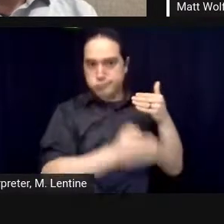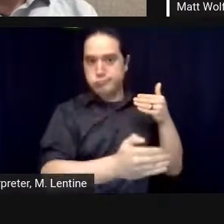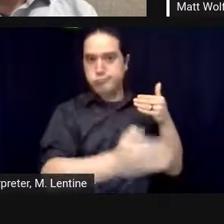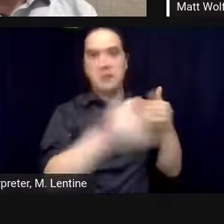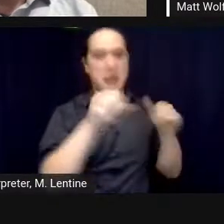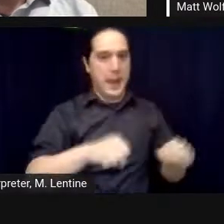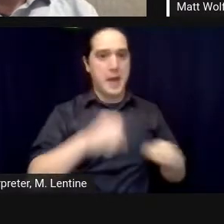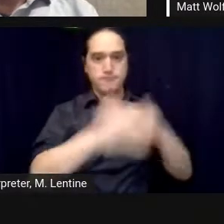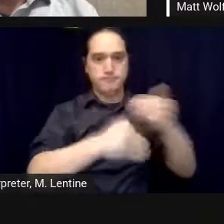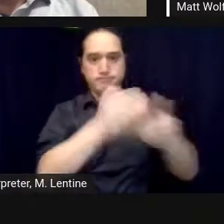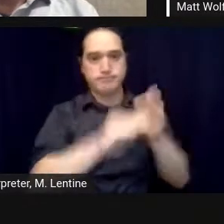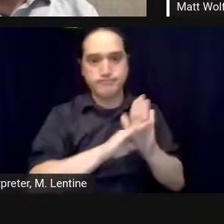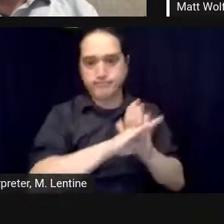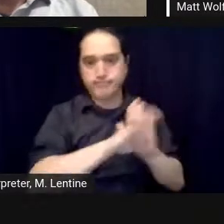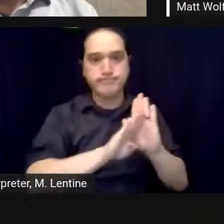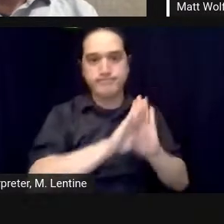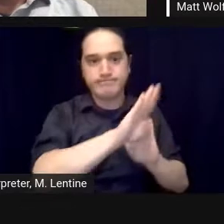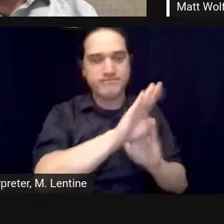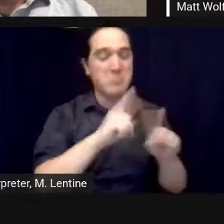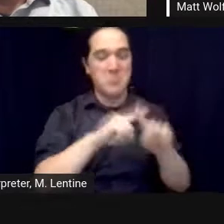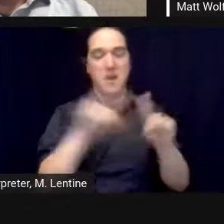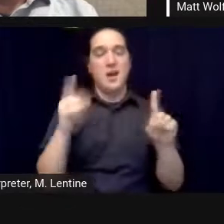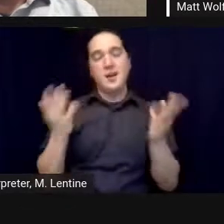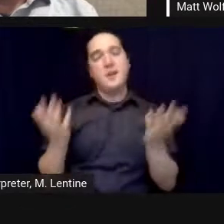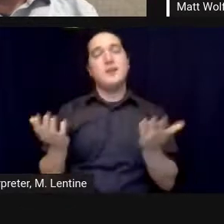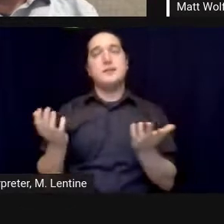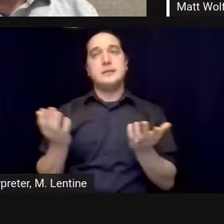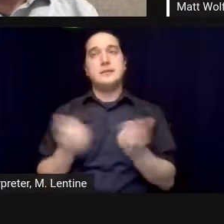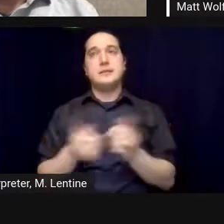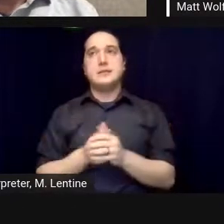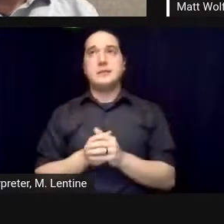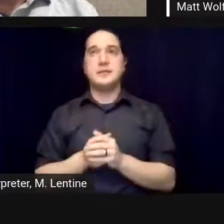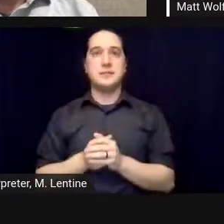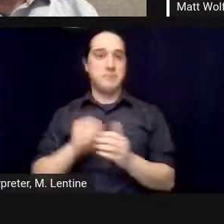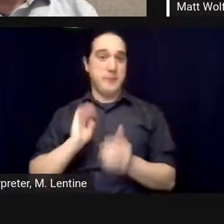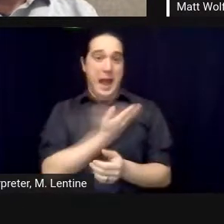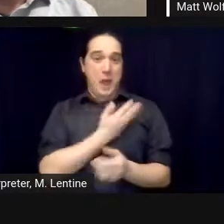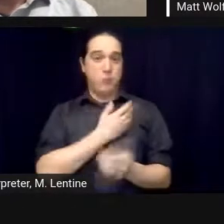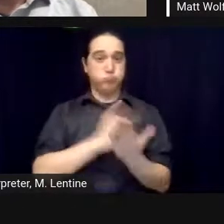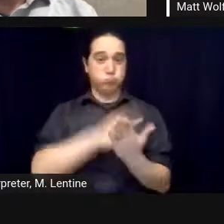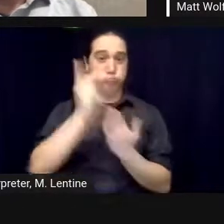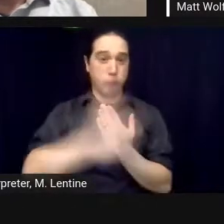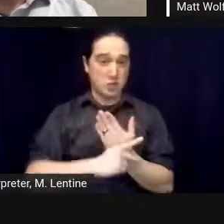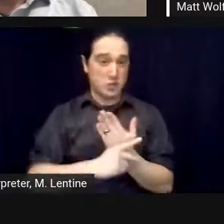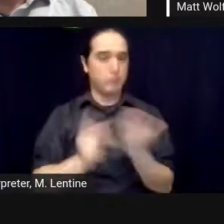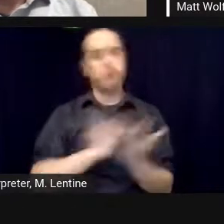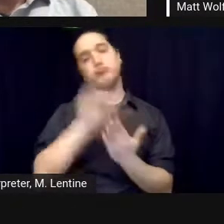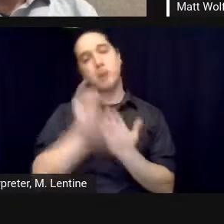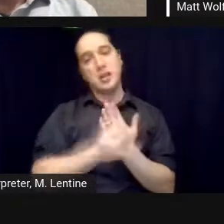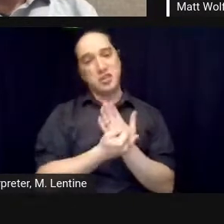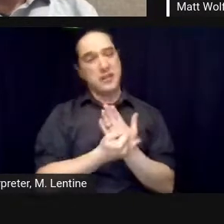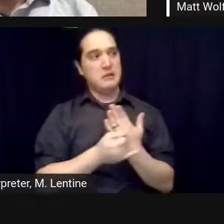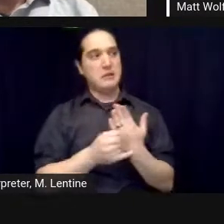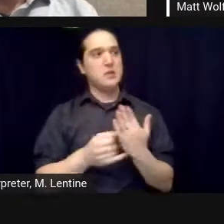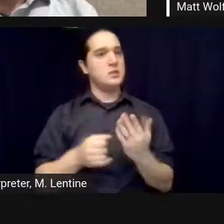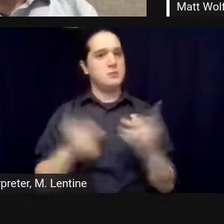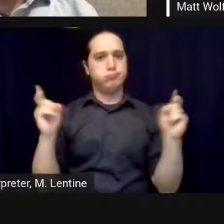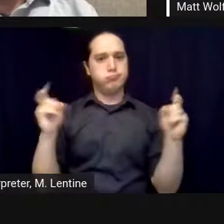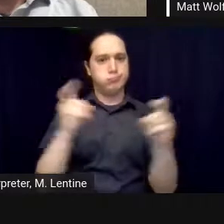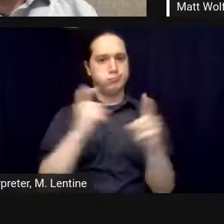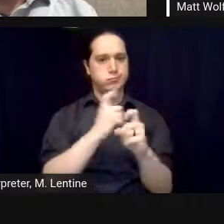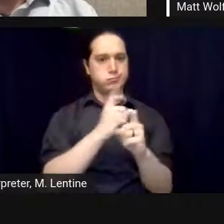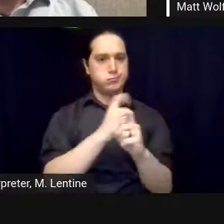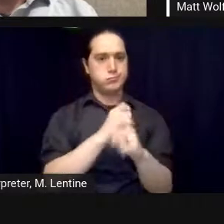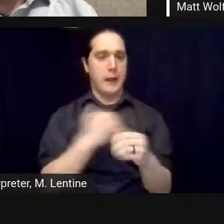and this multidisciplinary project with all of its complex goals i think really was redefining and reimagining what an experiment